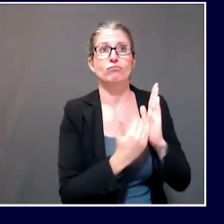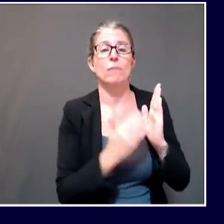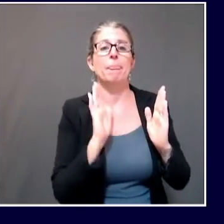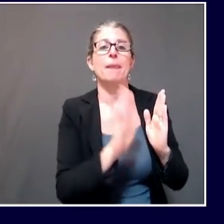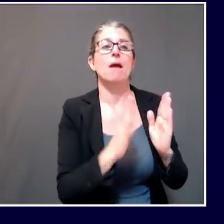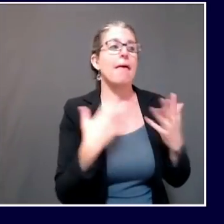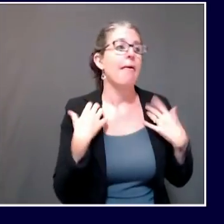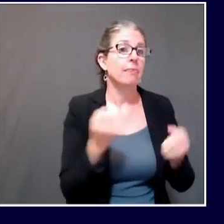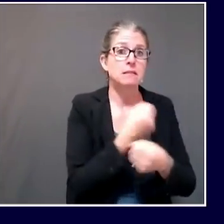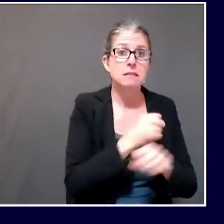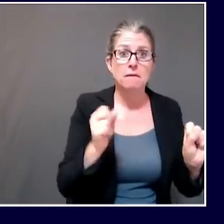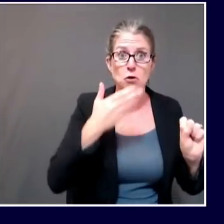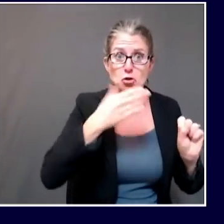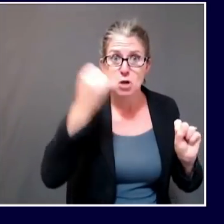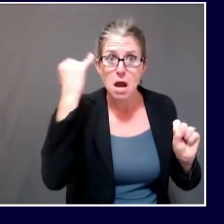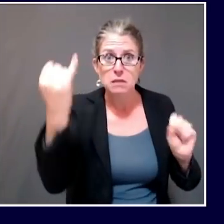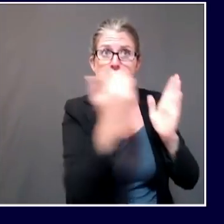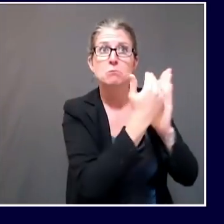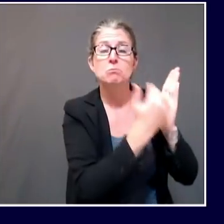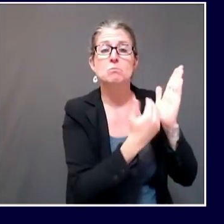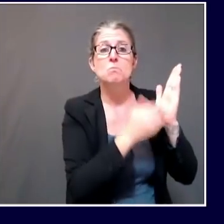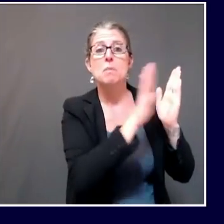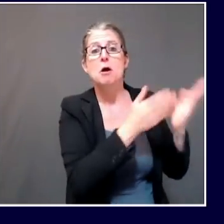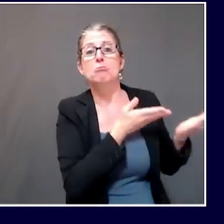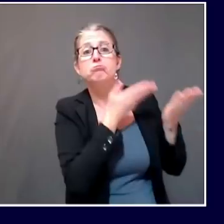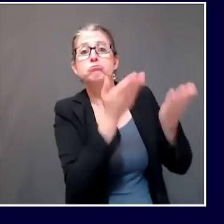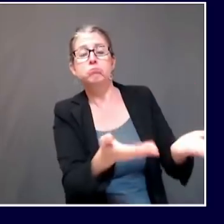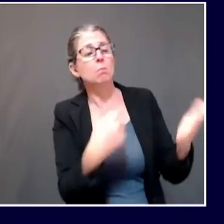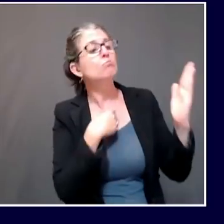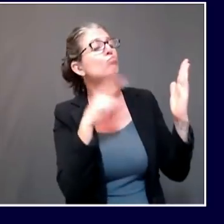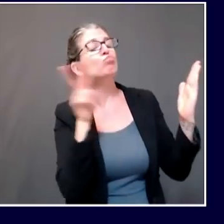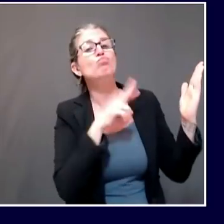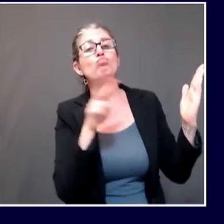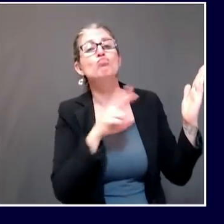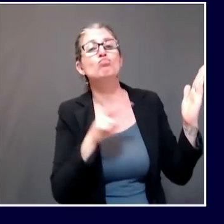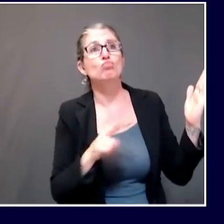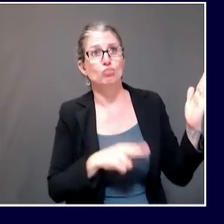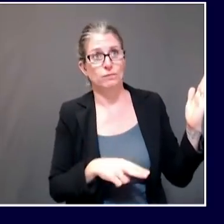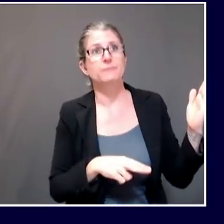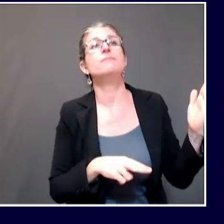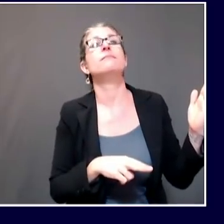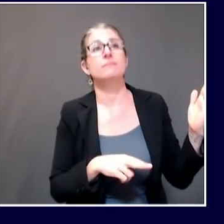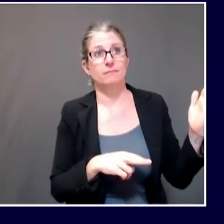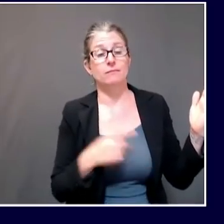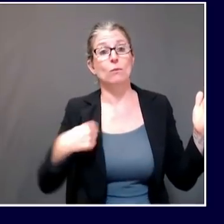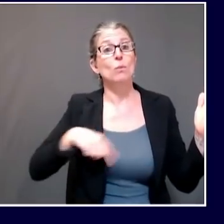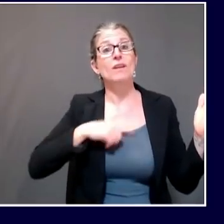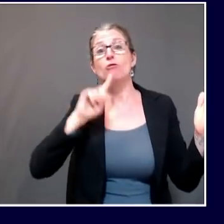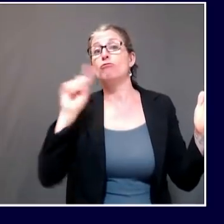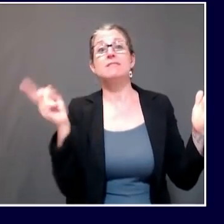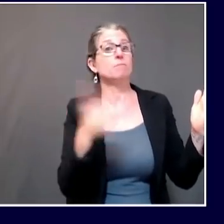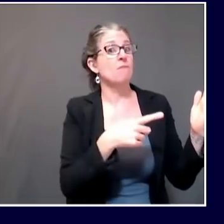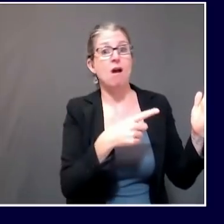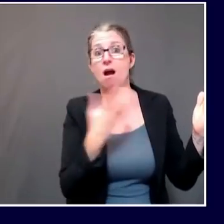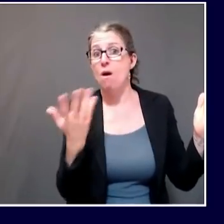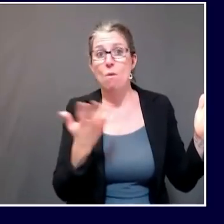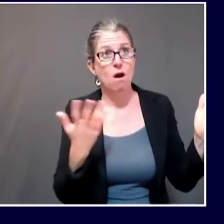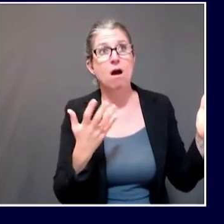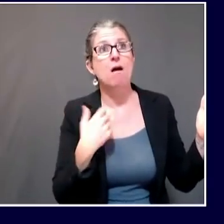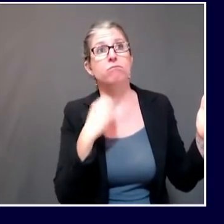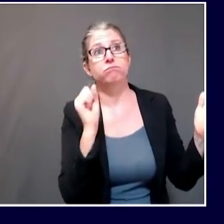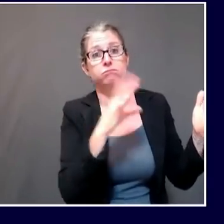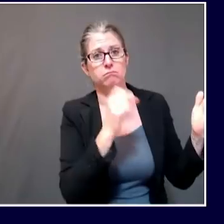our response was to let them know that there were places where there was great alignment and places where they are